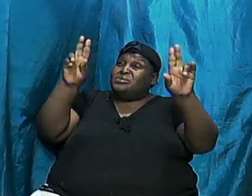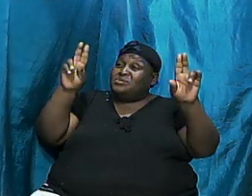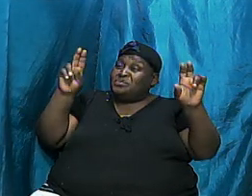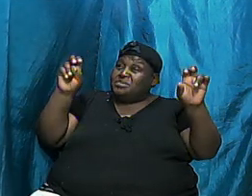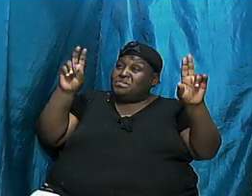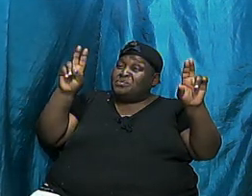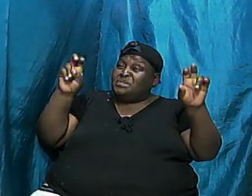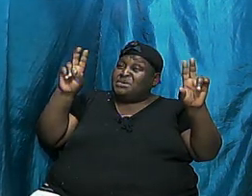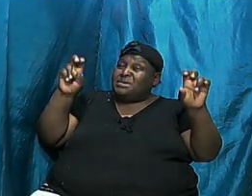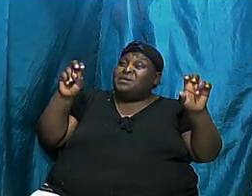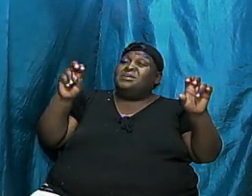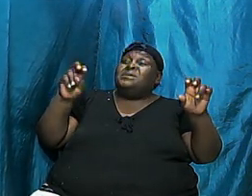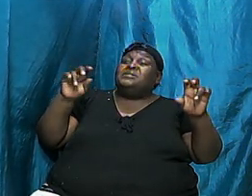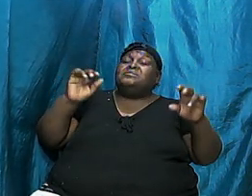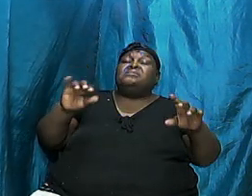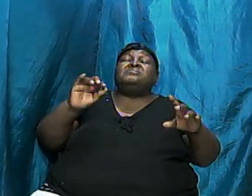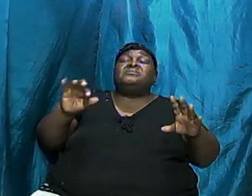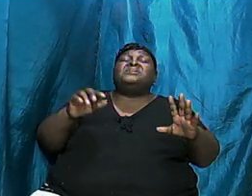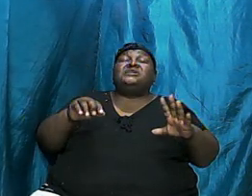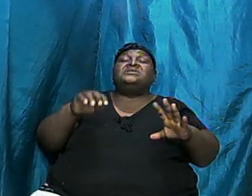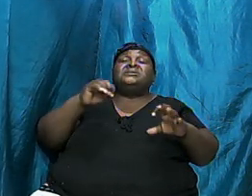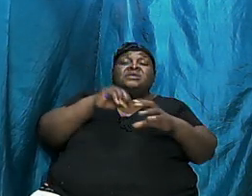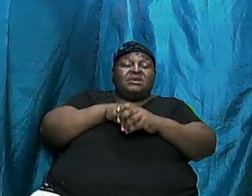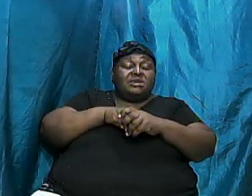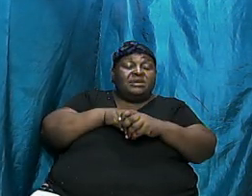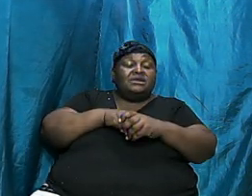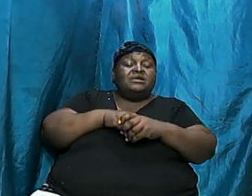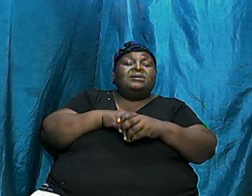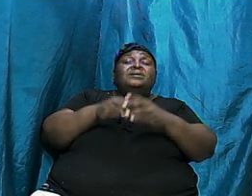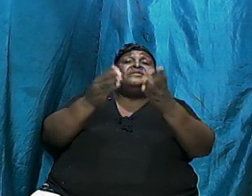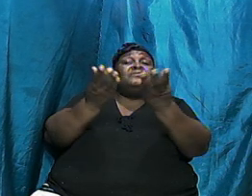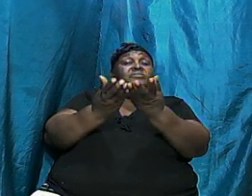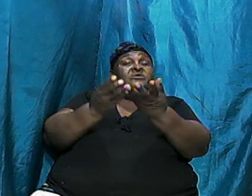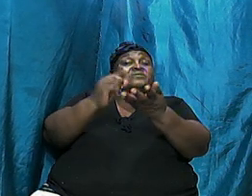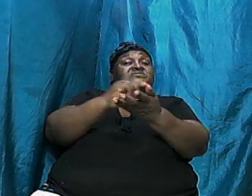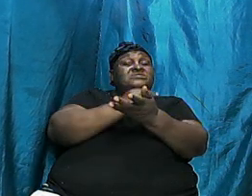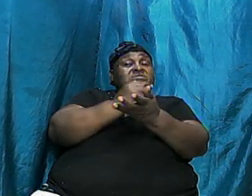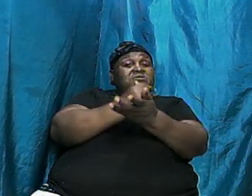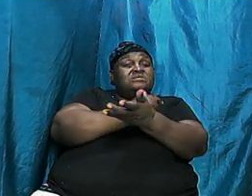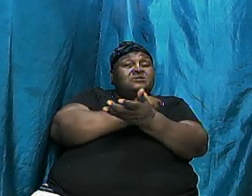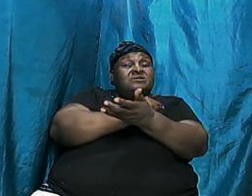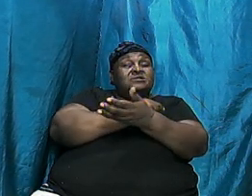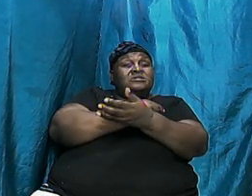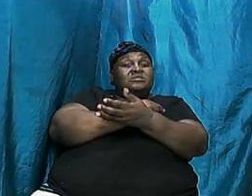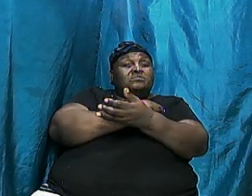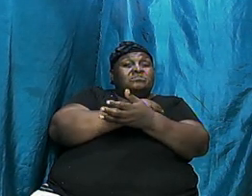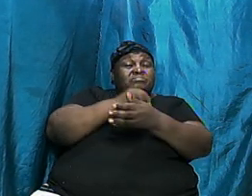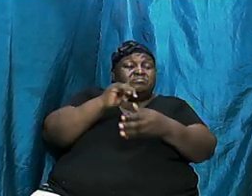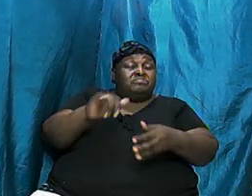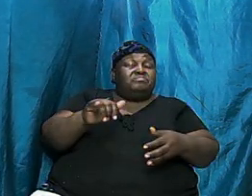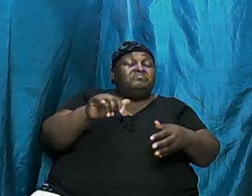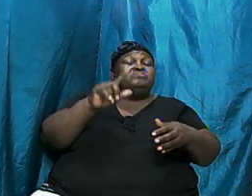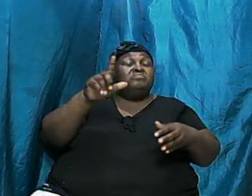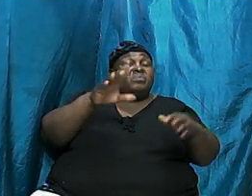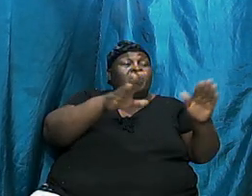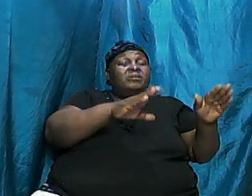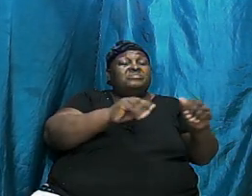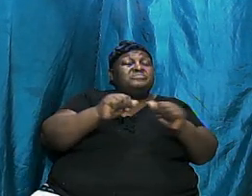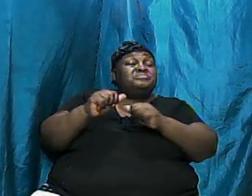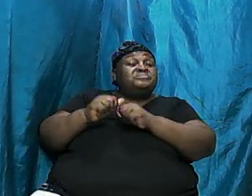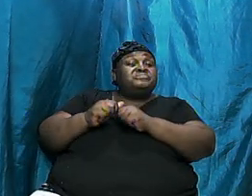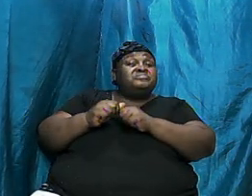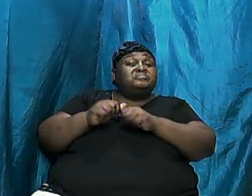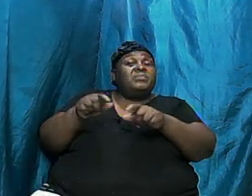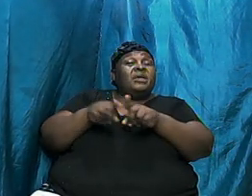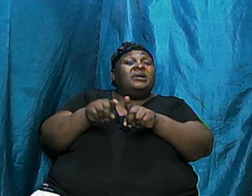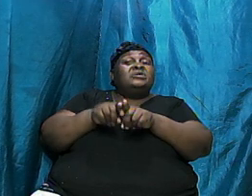are highlighted in the book so that is one of the takeaways we are going to have as we